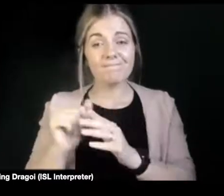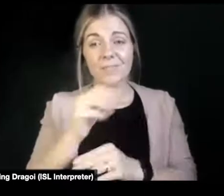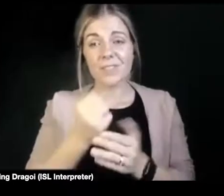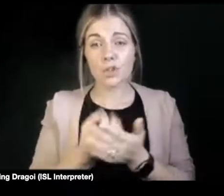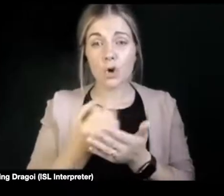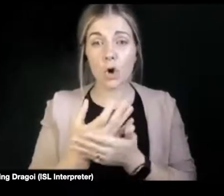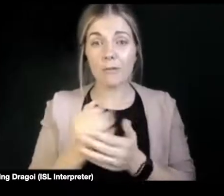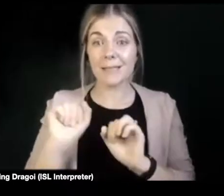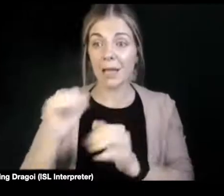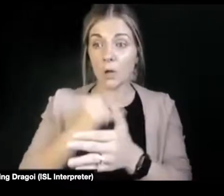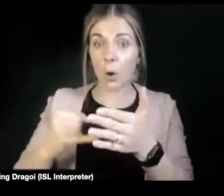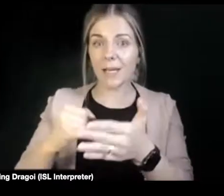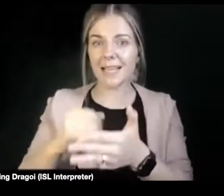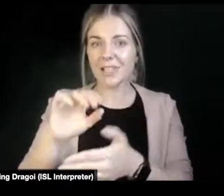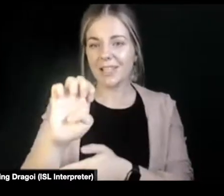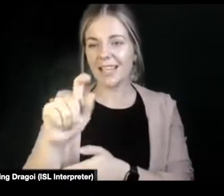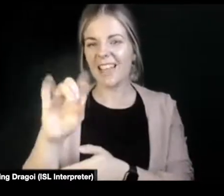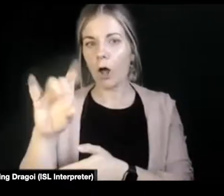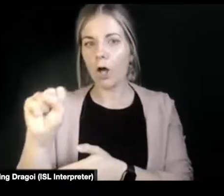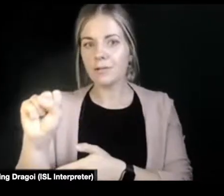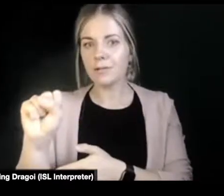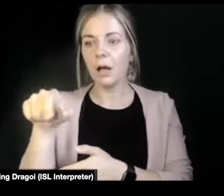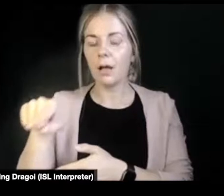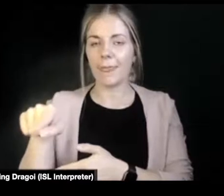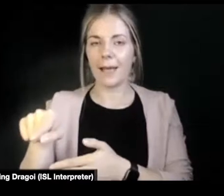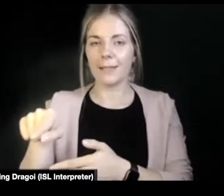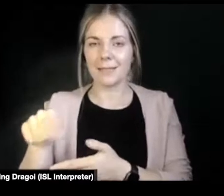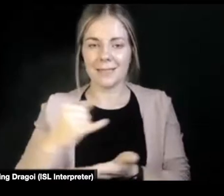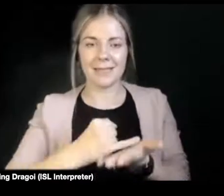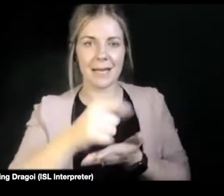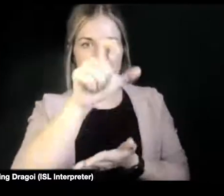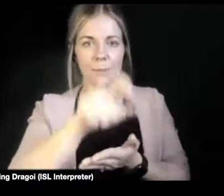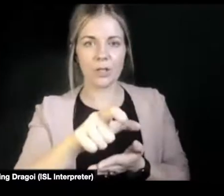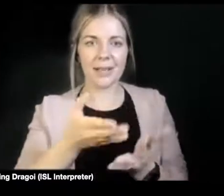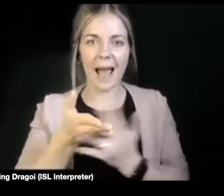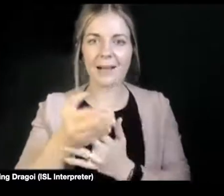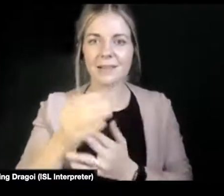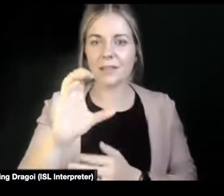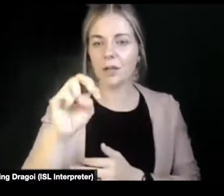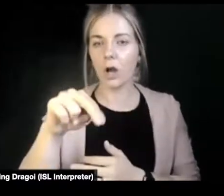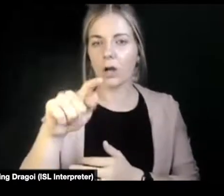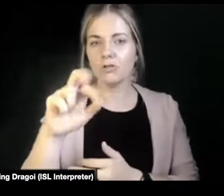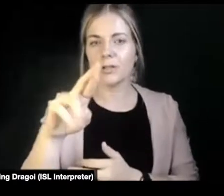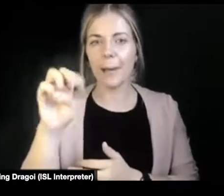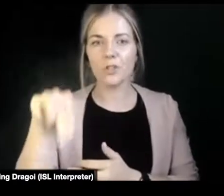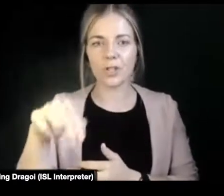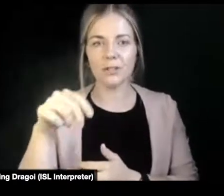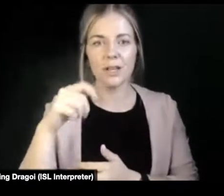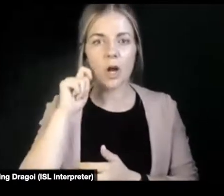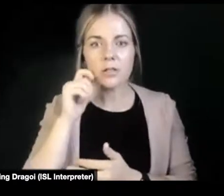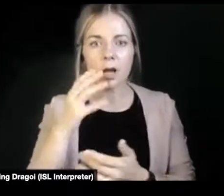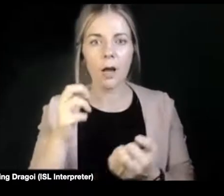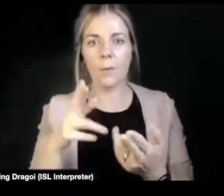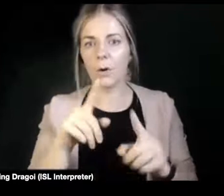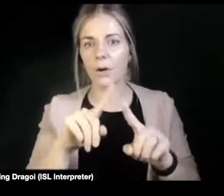organization being used to deny someone access to contraception or to even like have that conversation with people. And so I think